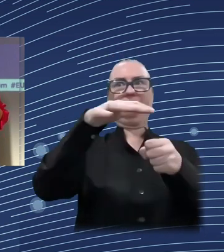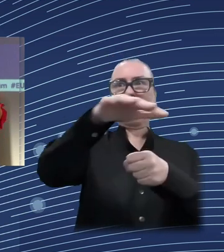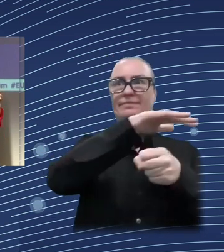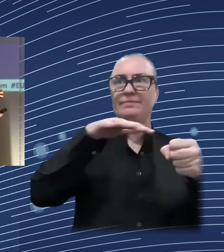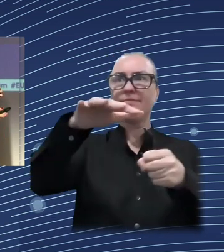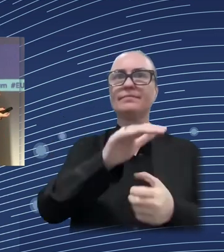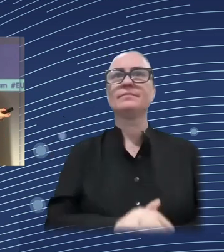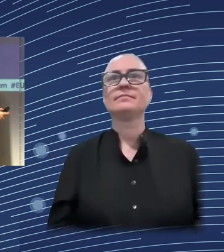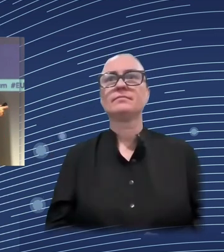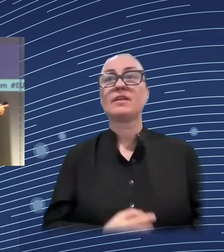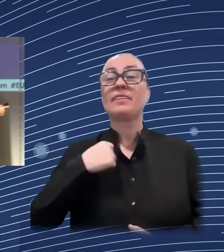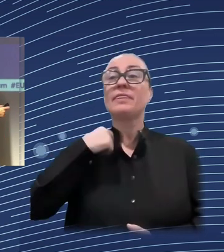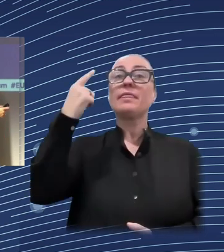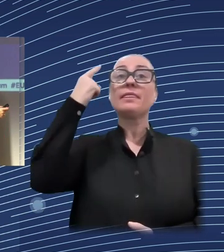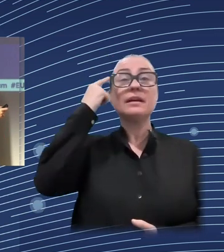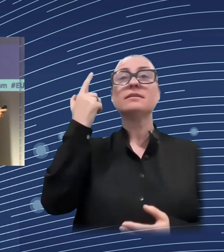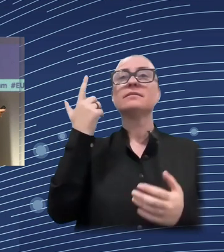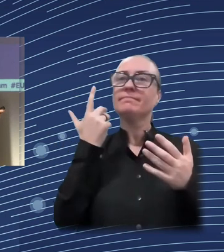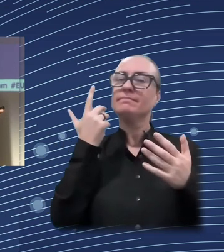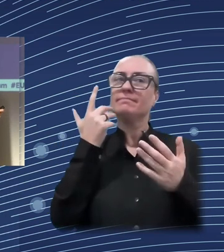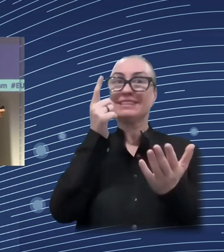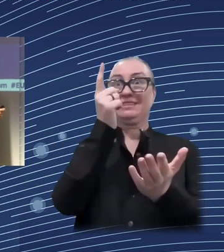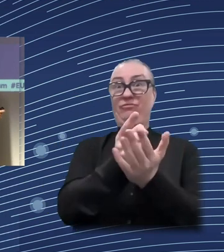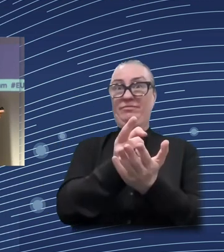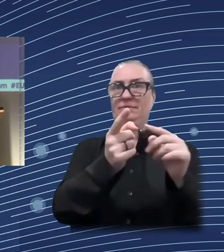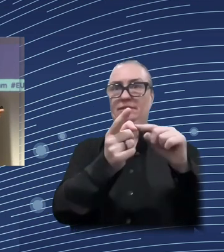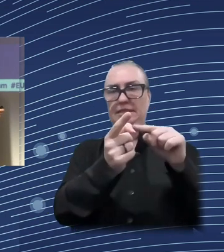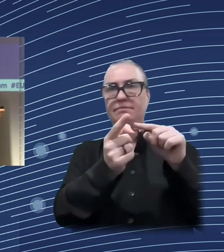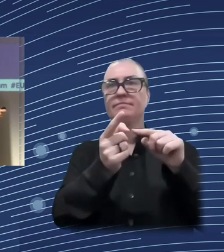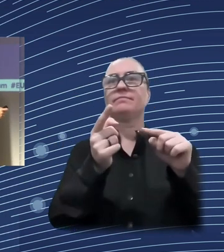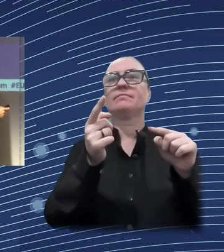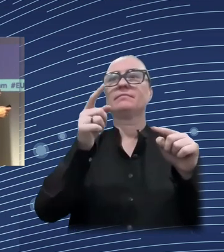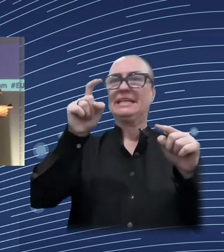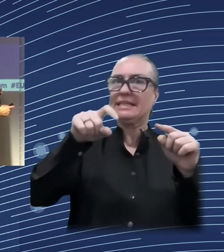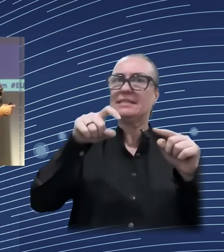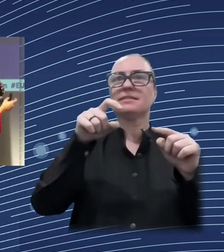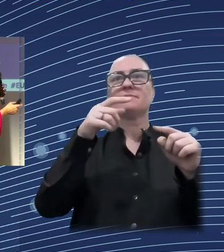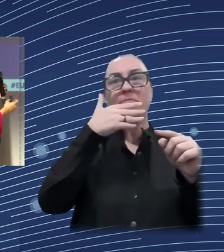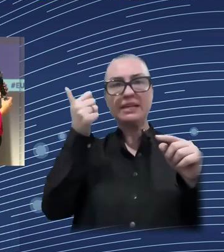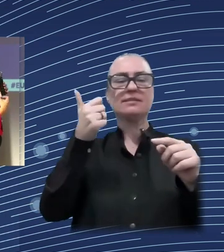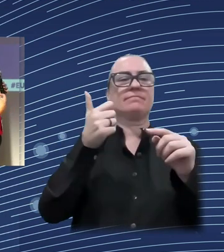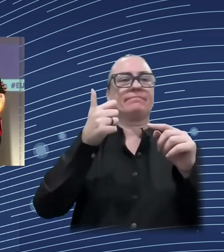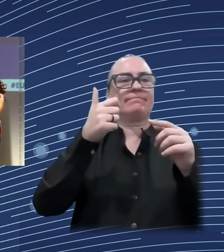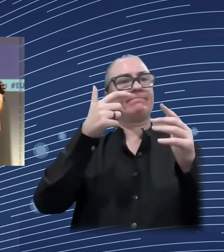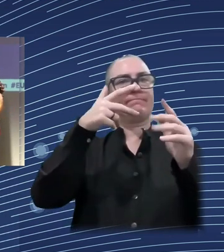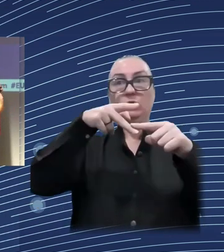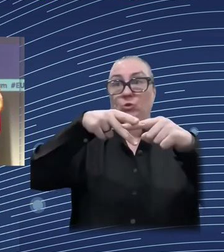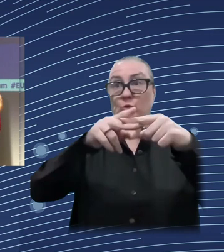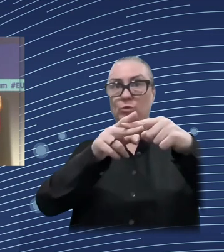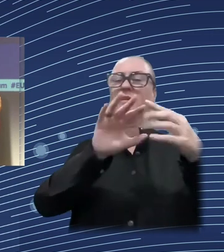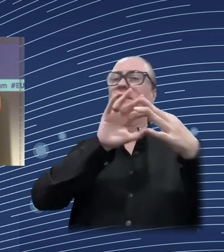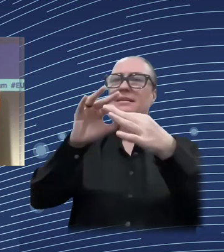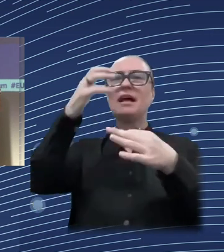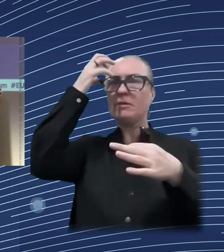that are generated from the digital transformation and what are the proper tools